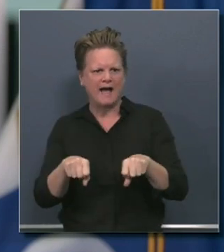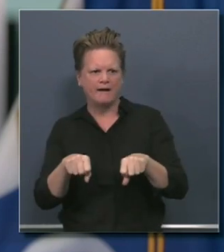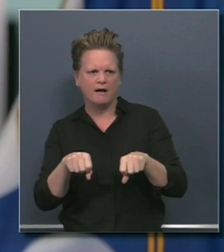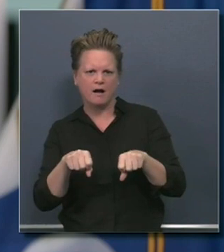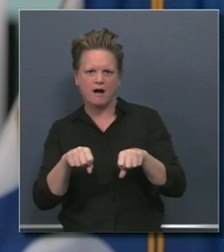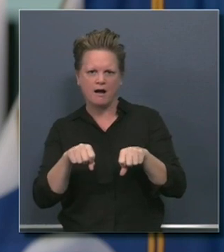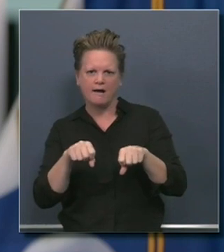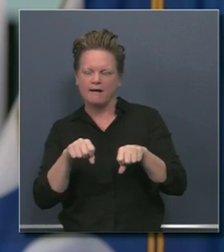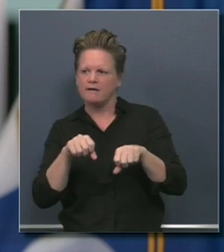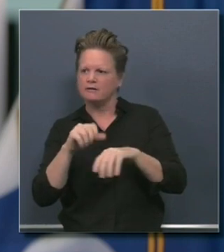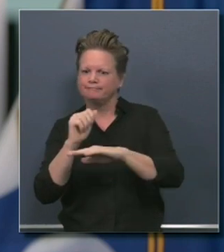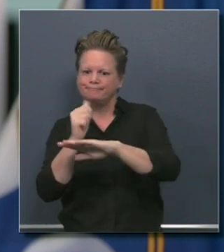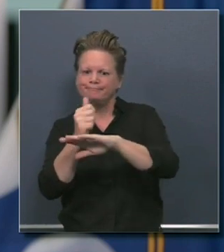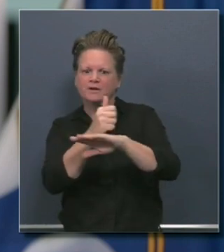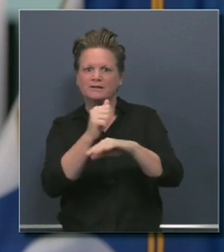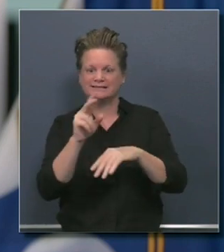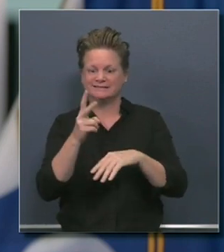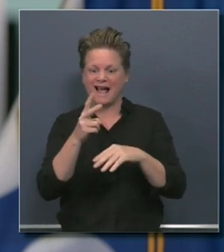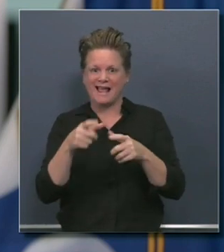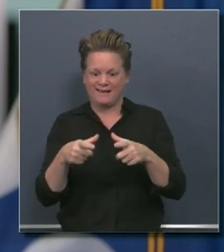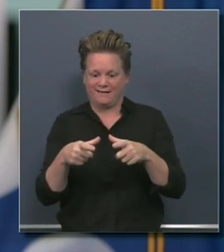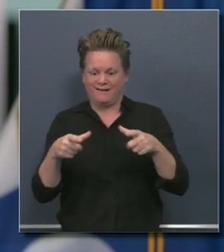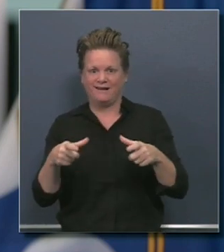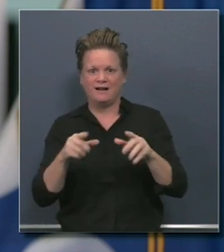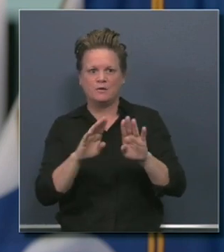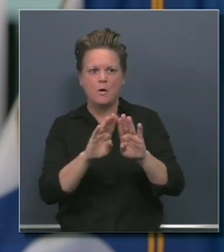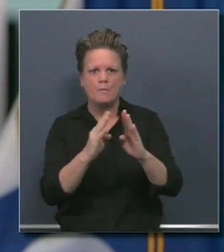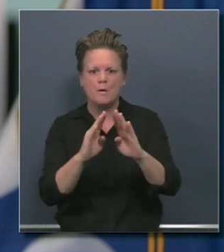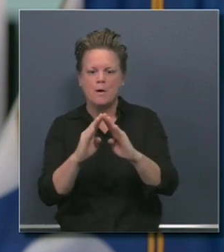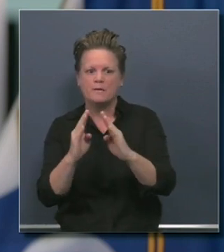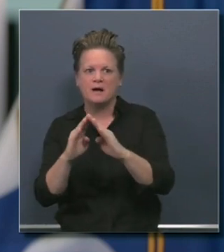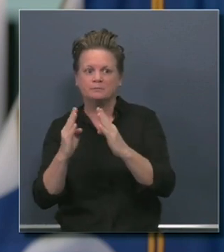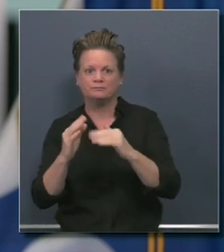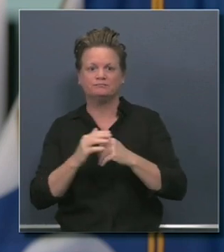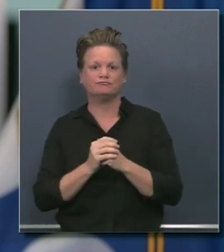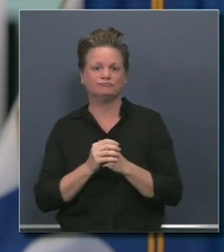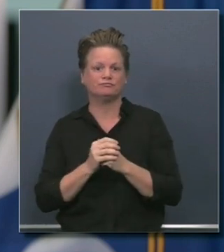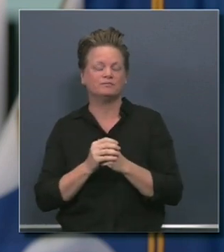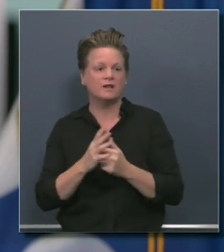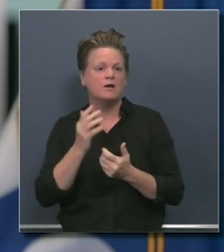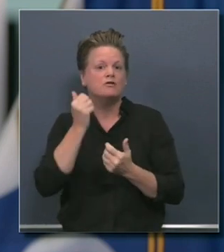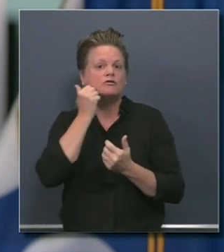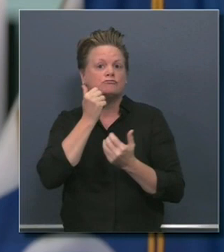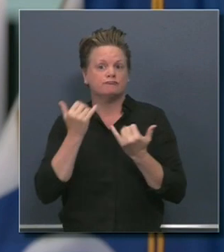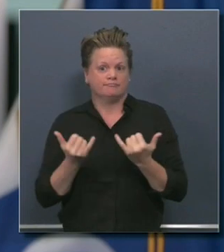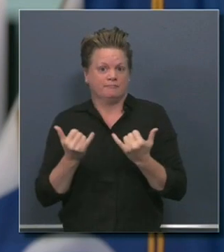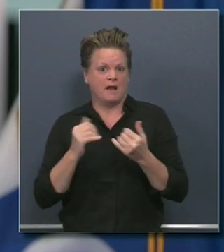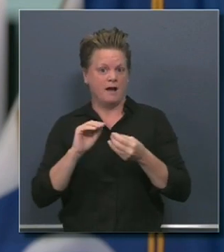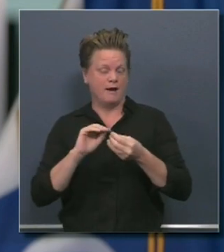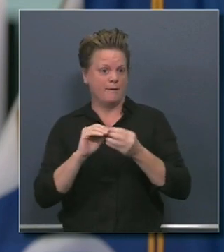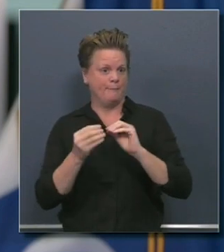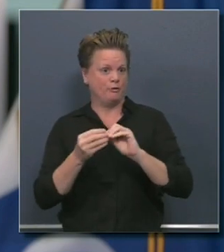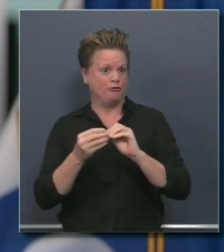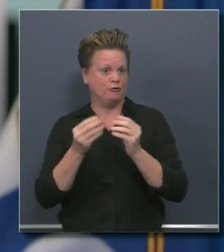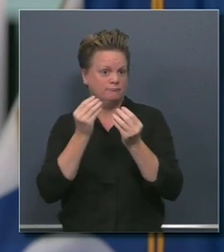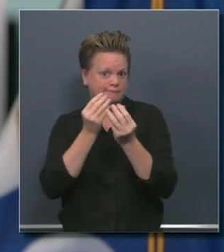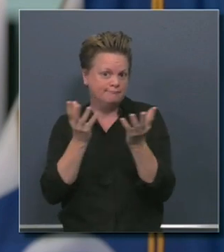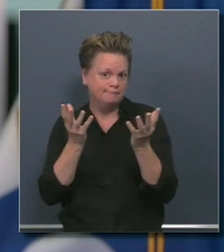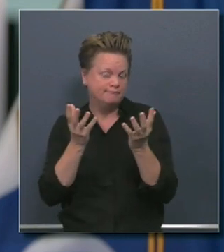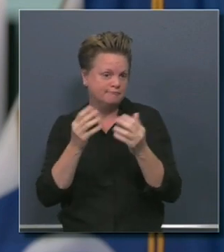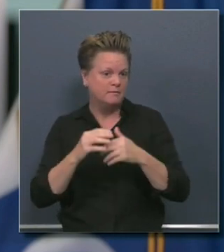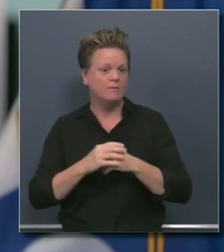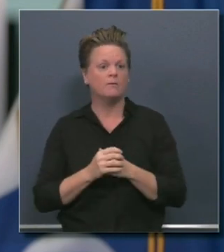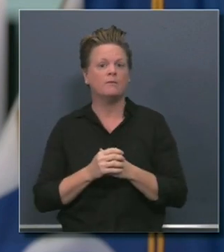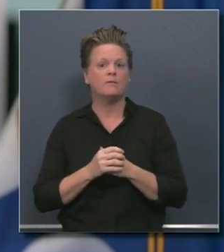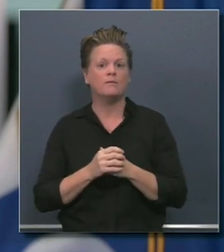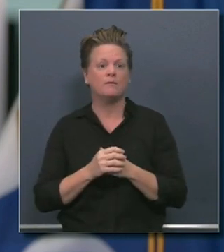economy, update you on the daily numbers and trend lines, and preview a few things coming up later this week. But let me